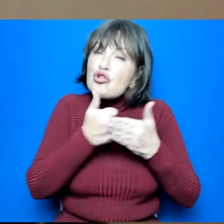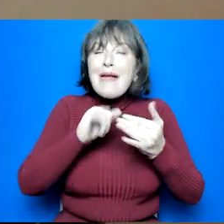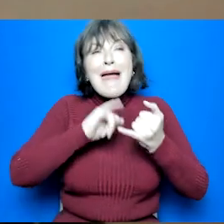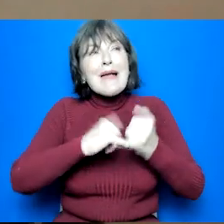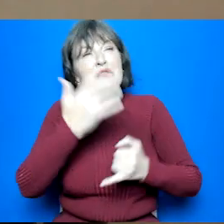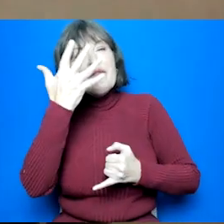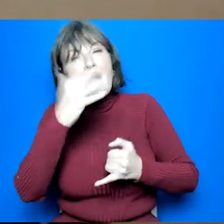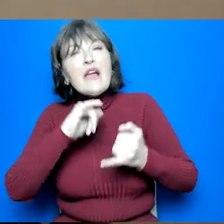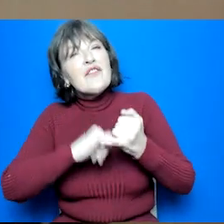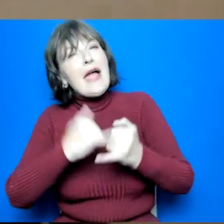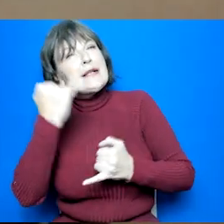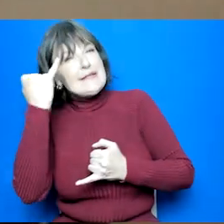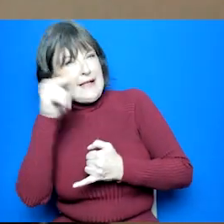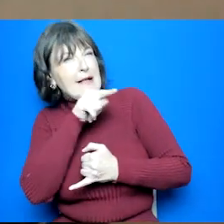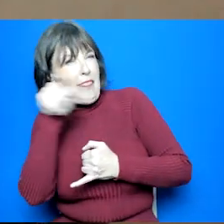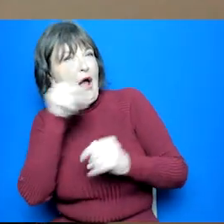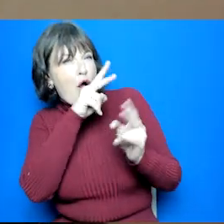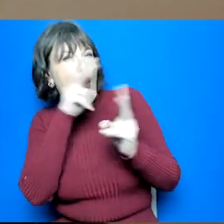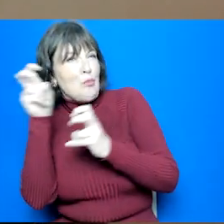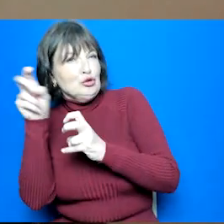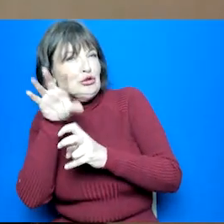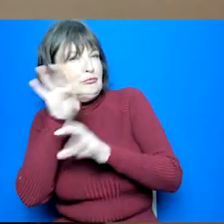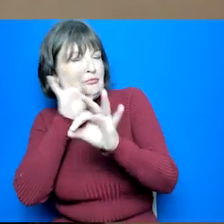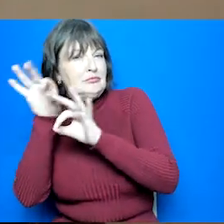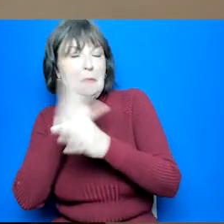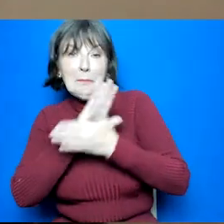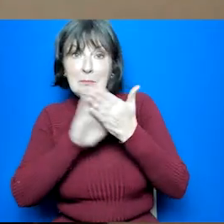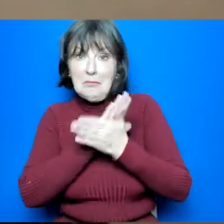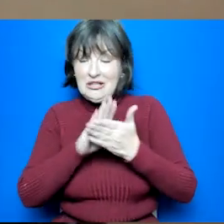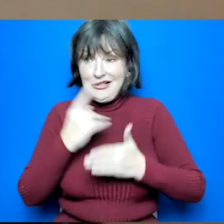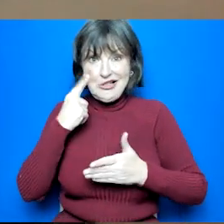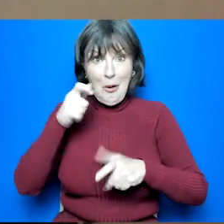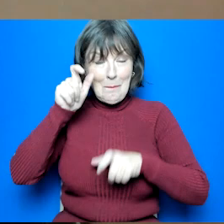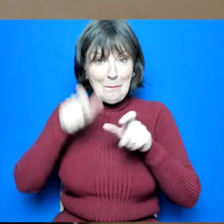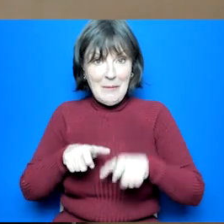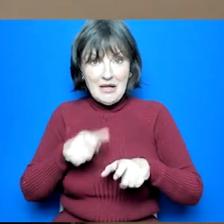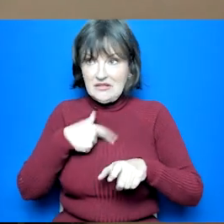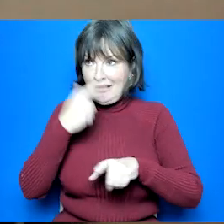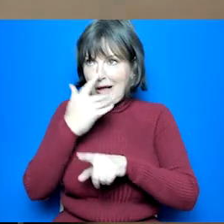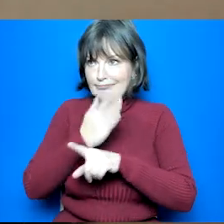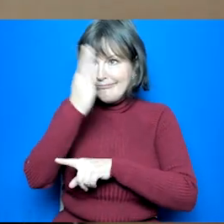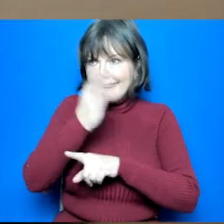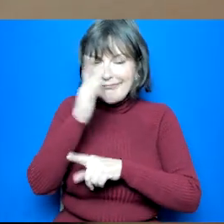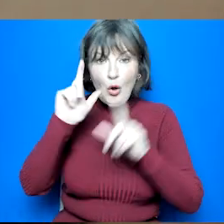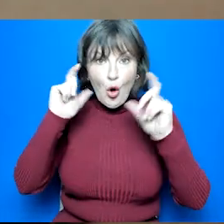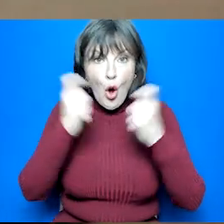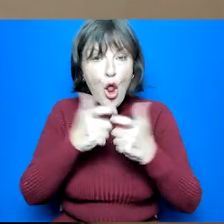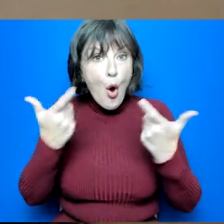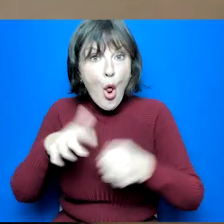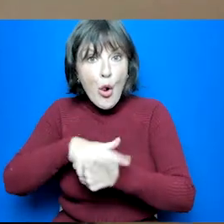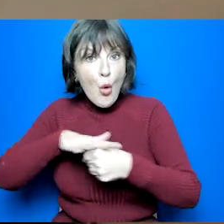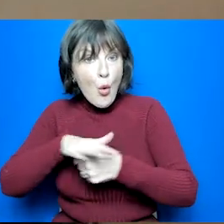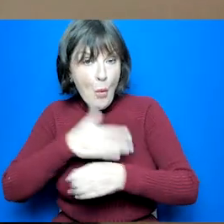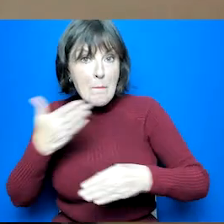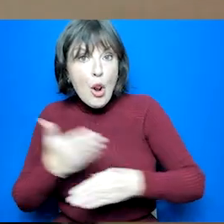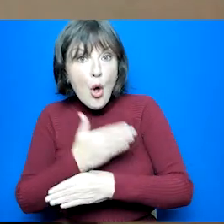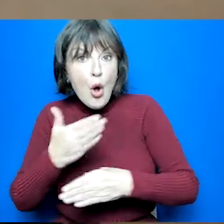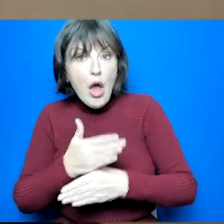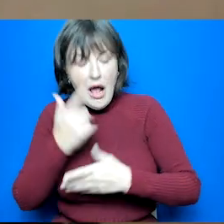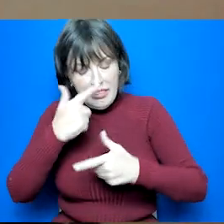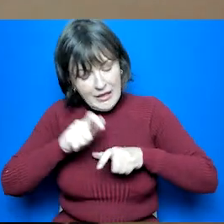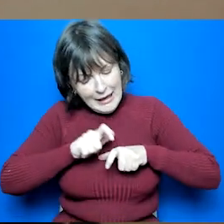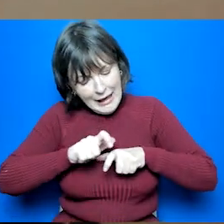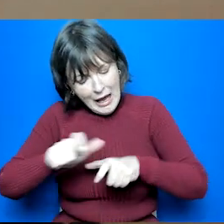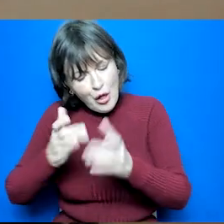further down the line um and young it means that young people get to spend time out of school at a college or with a local employer and they